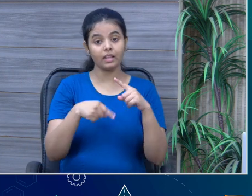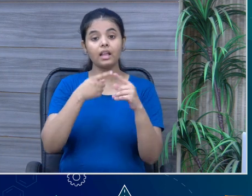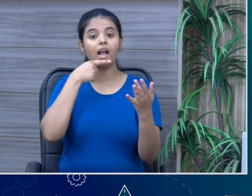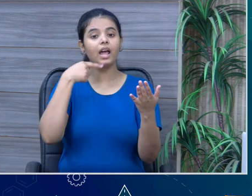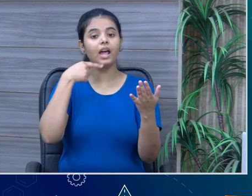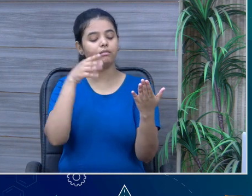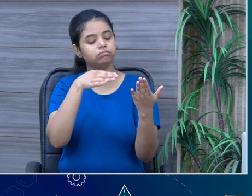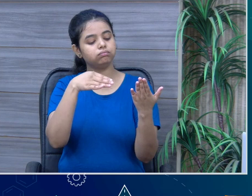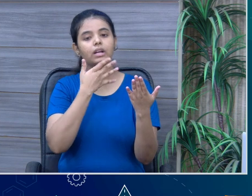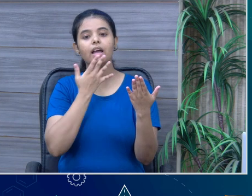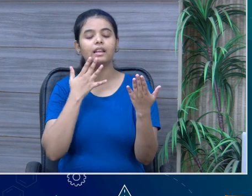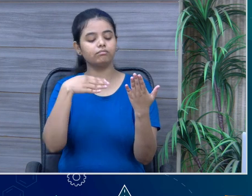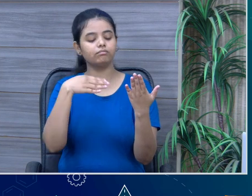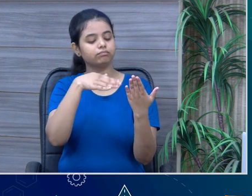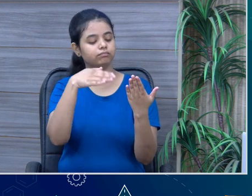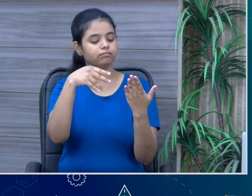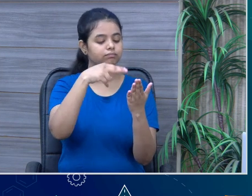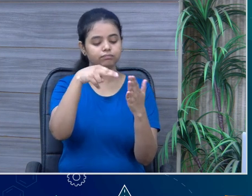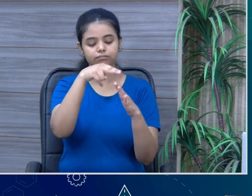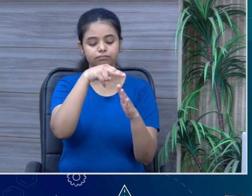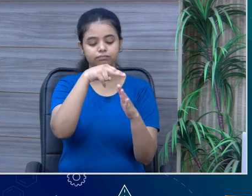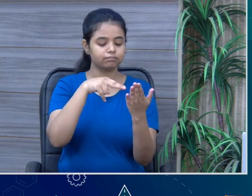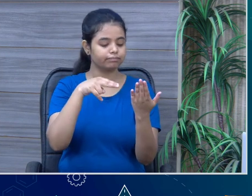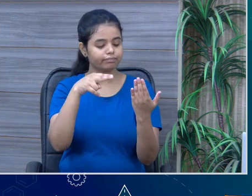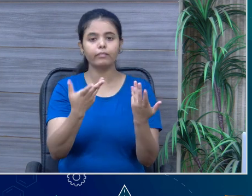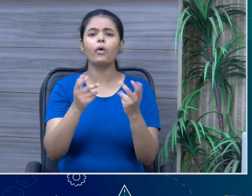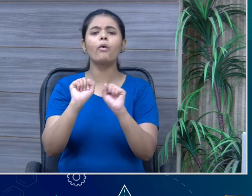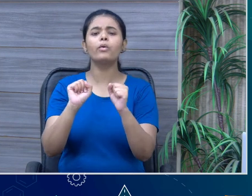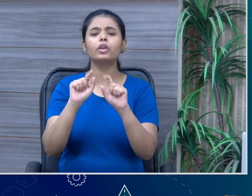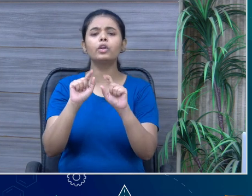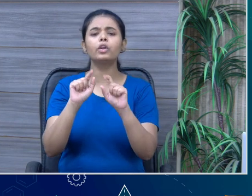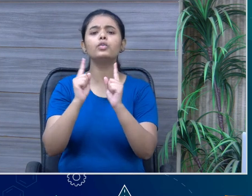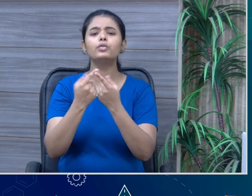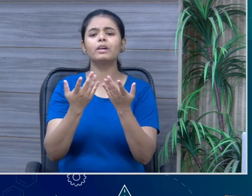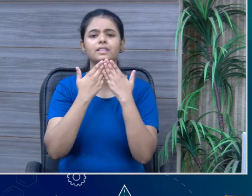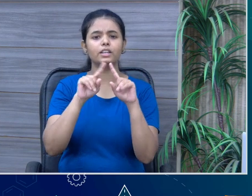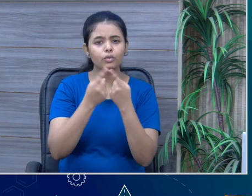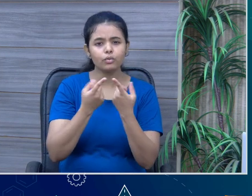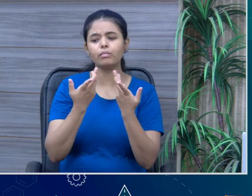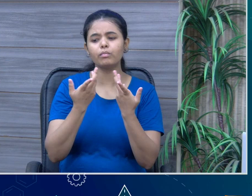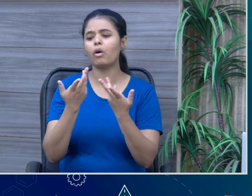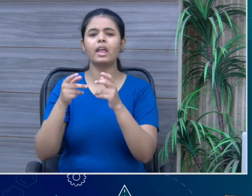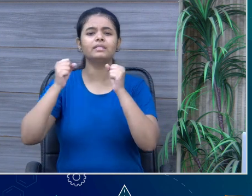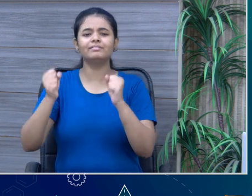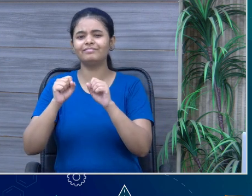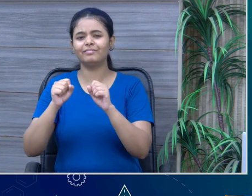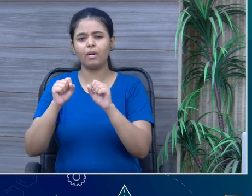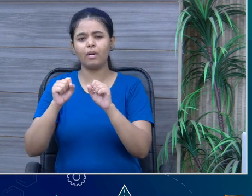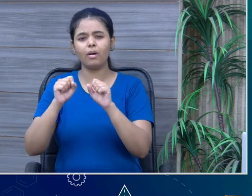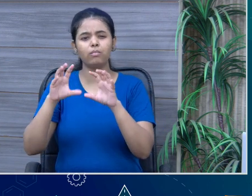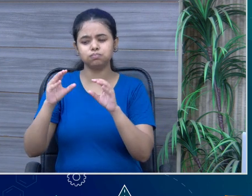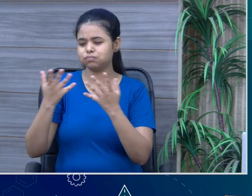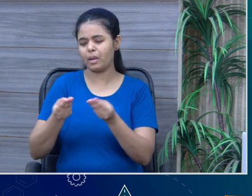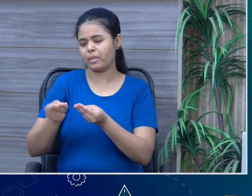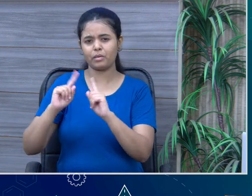it with different colors. They can decorate their drawing rooms or their study rooms with that. And yes, the ornaments are definitely